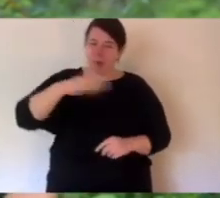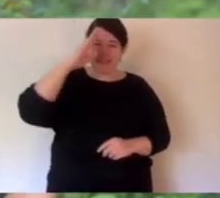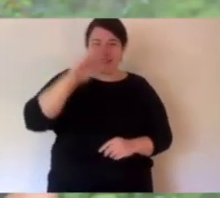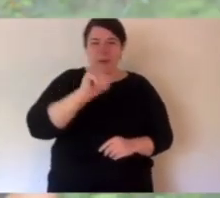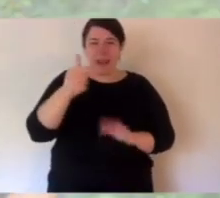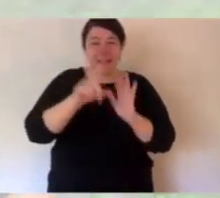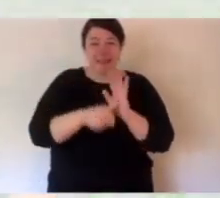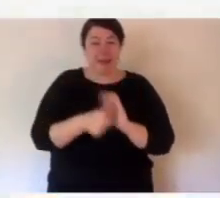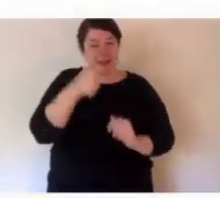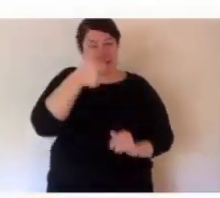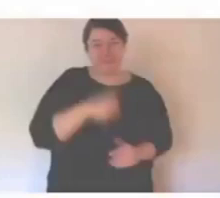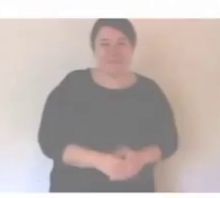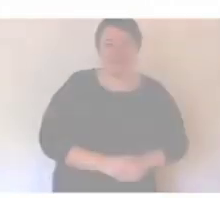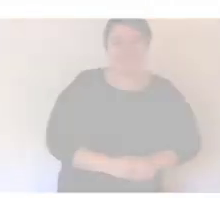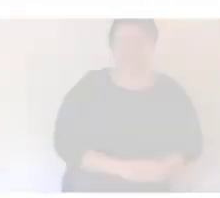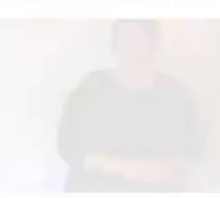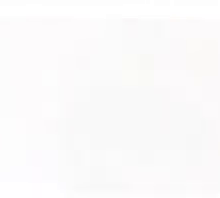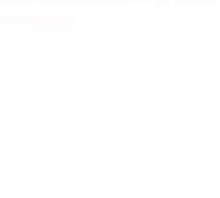next time.